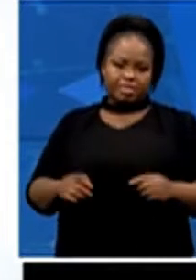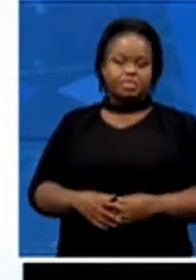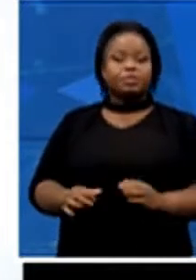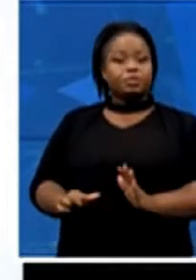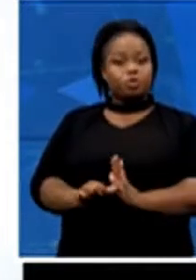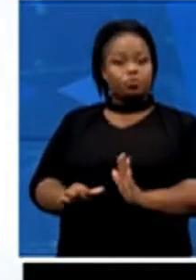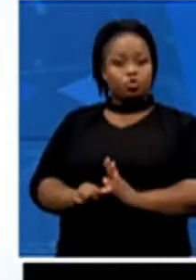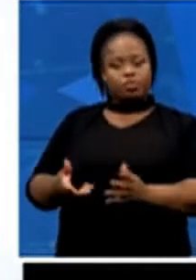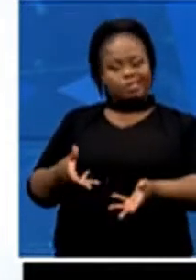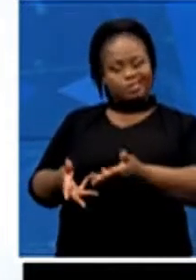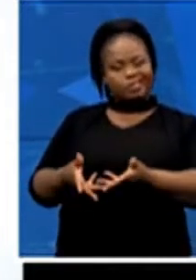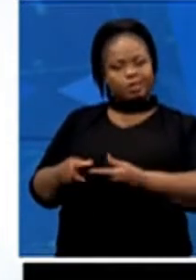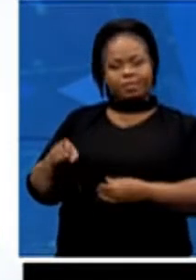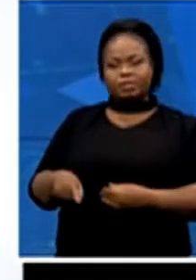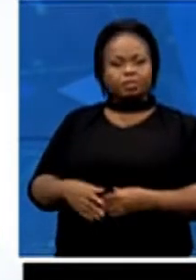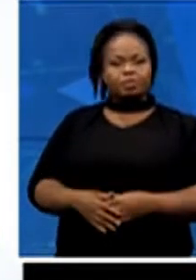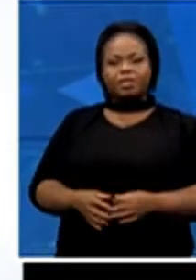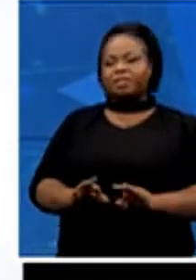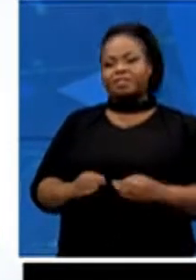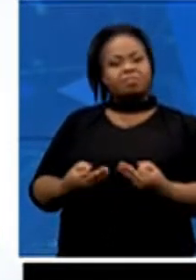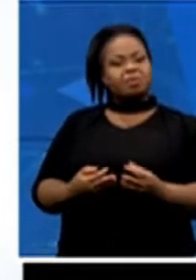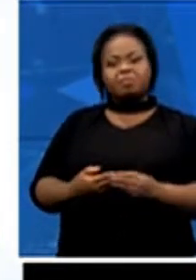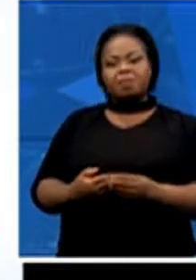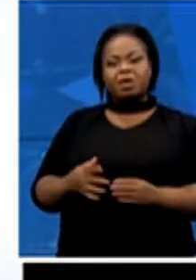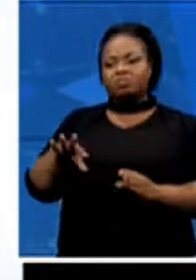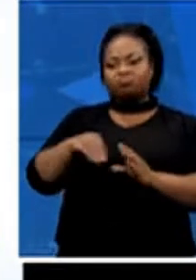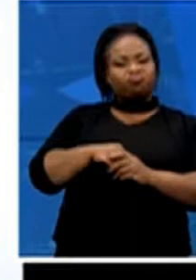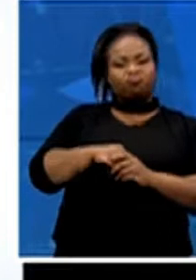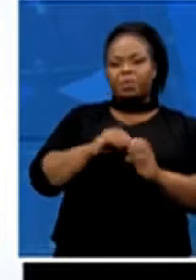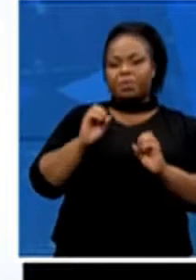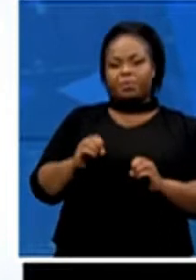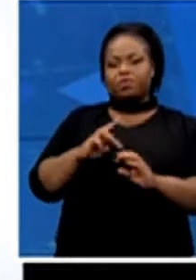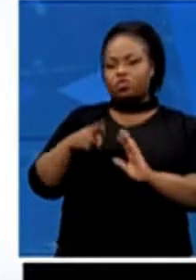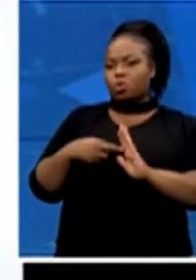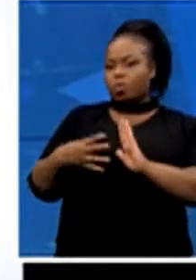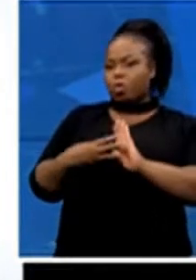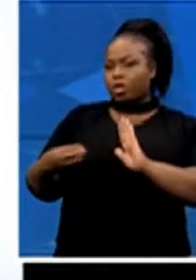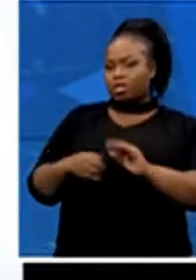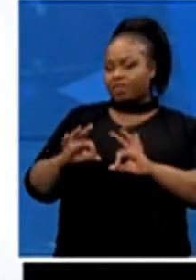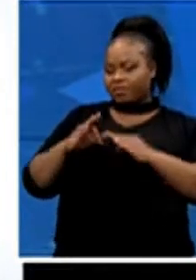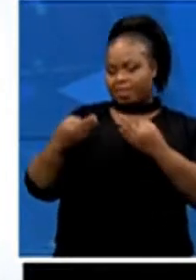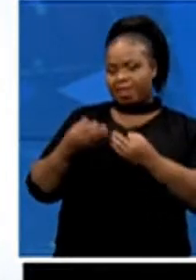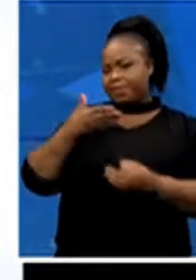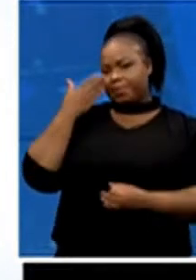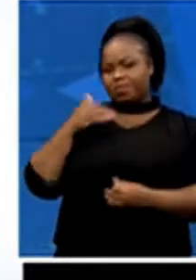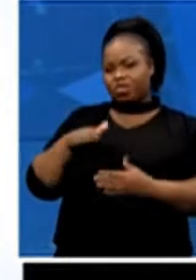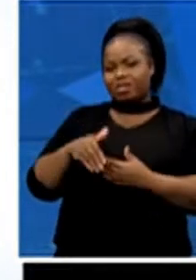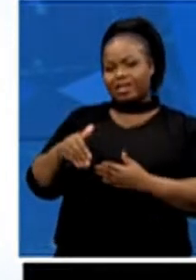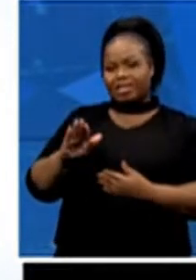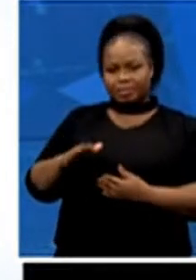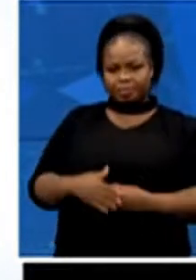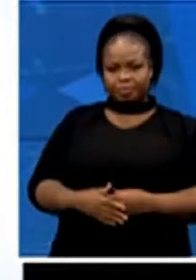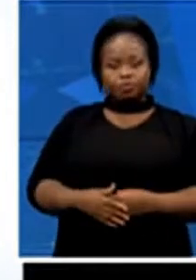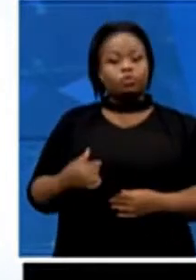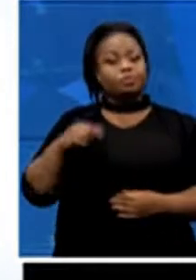their family members being role models for them. So again, the role of family is important in our different family structures